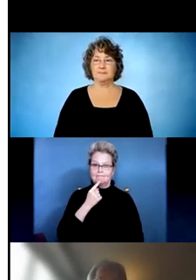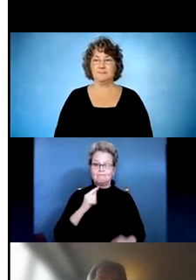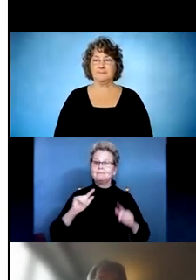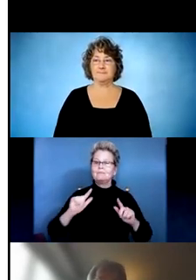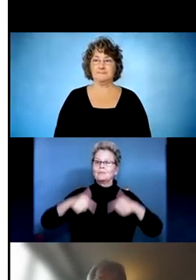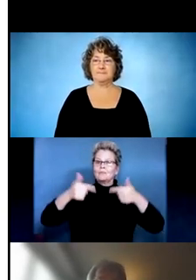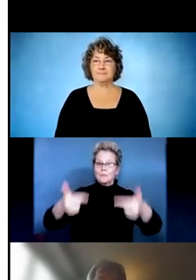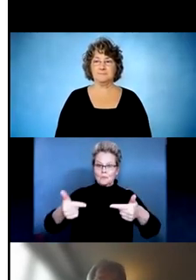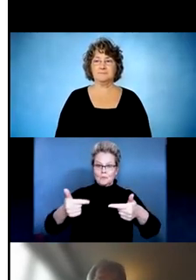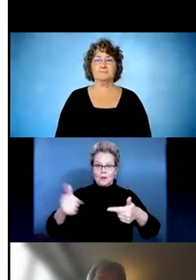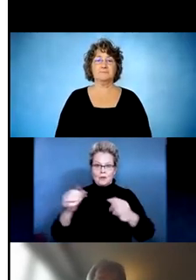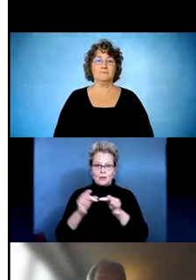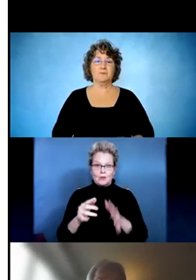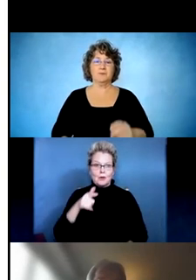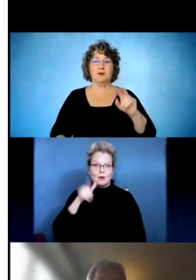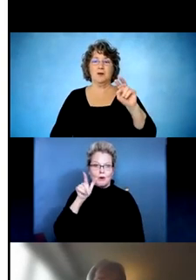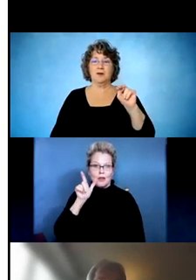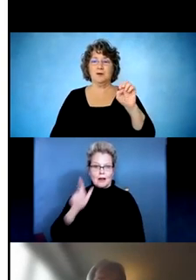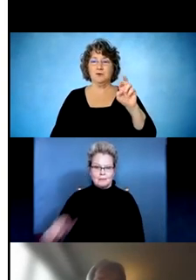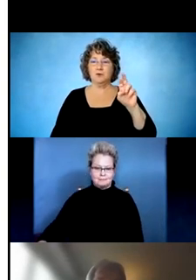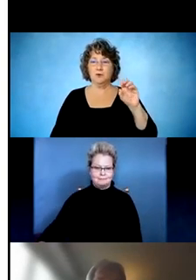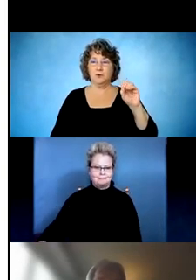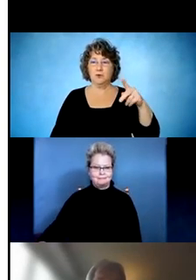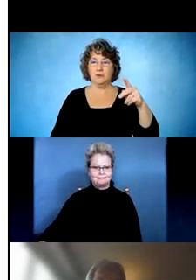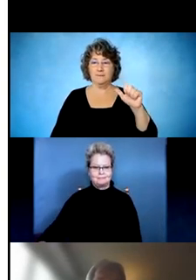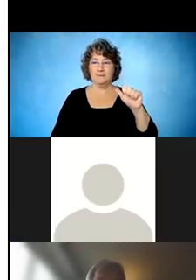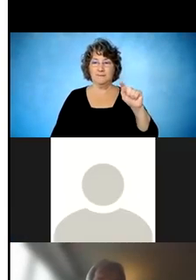Neuropathic pain. I can tell you that